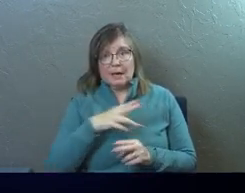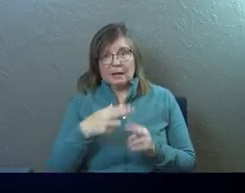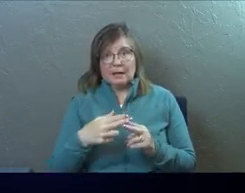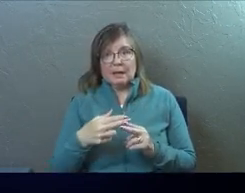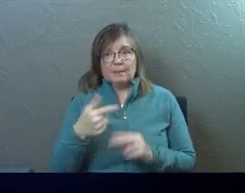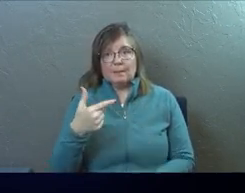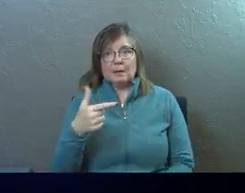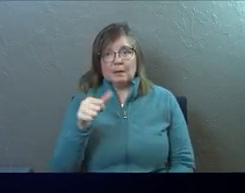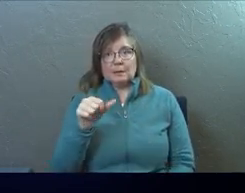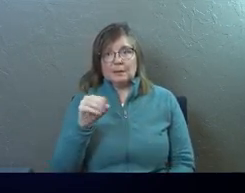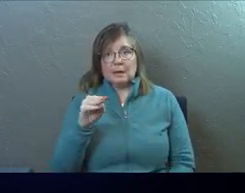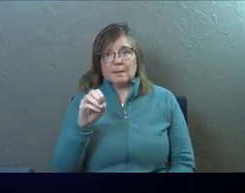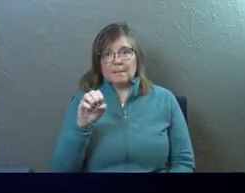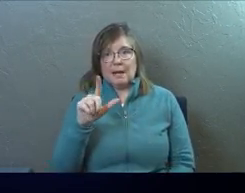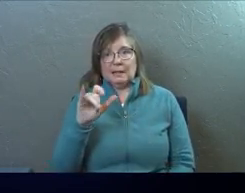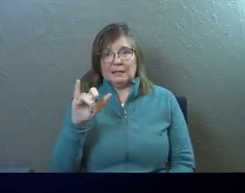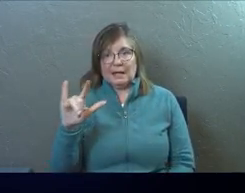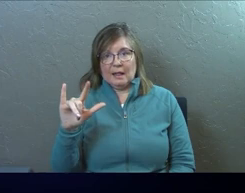Gamaliel.